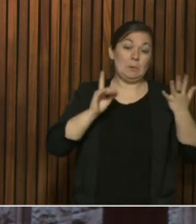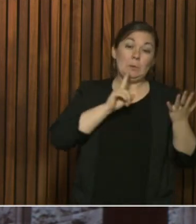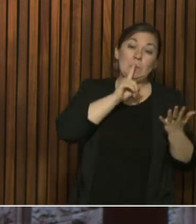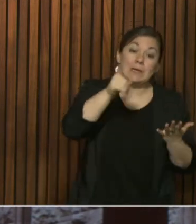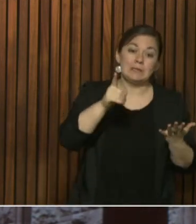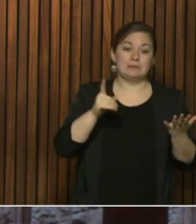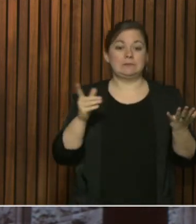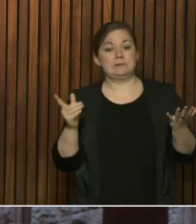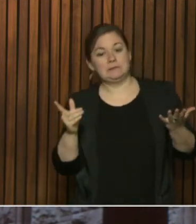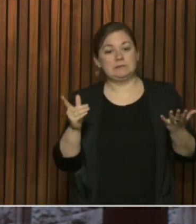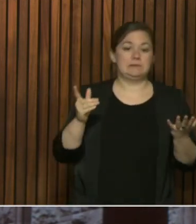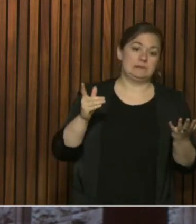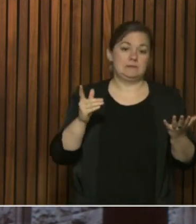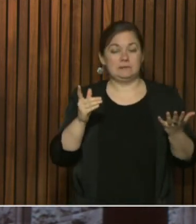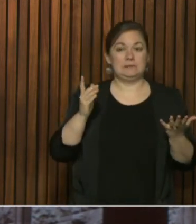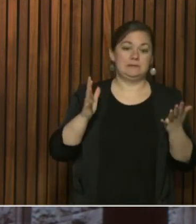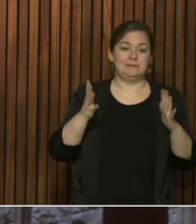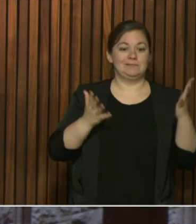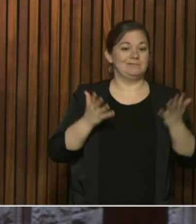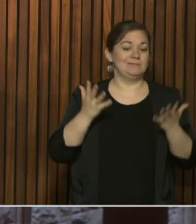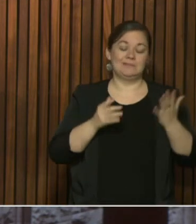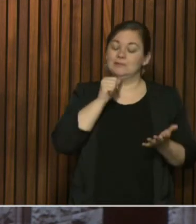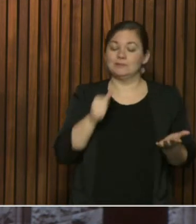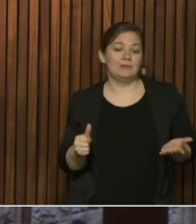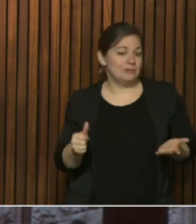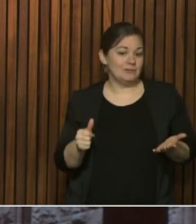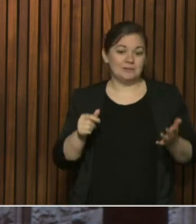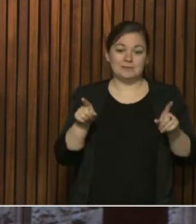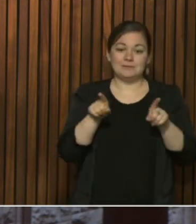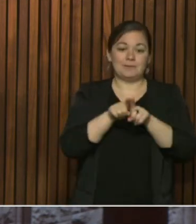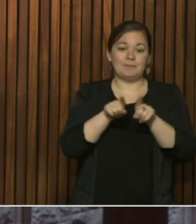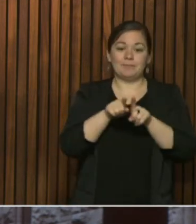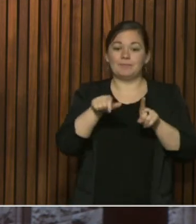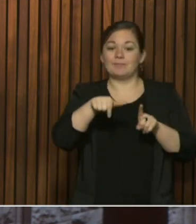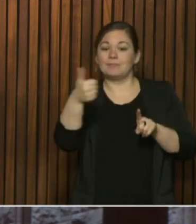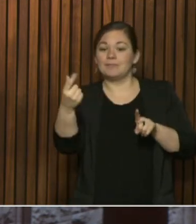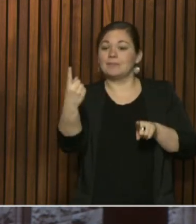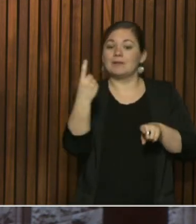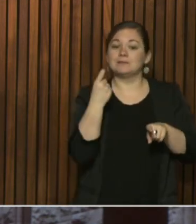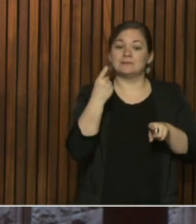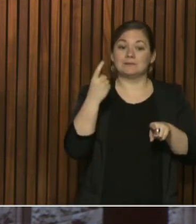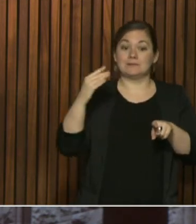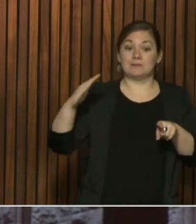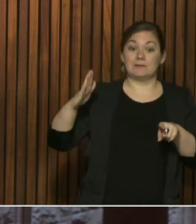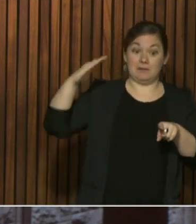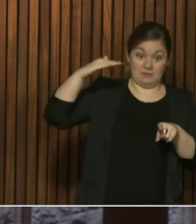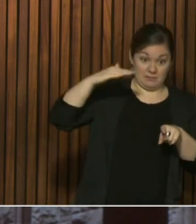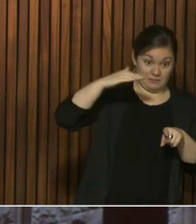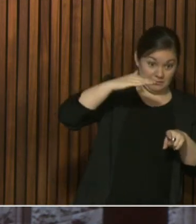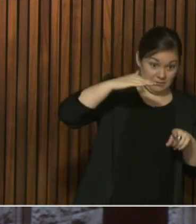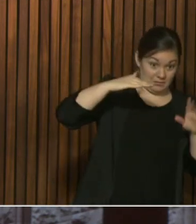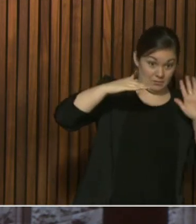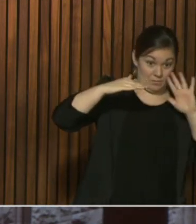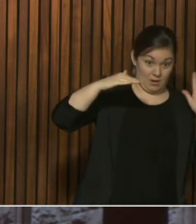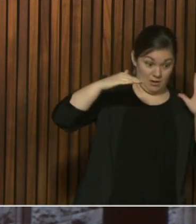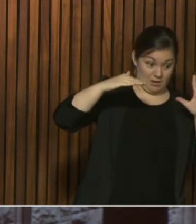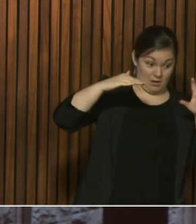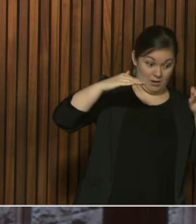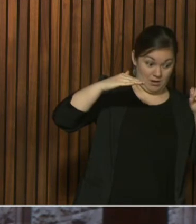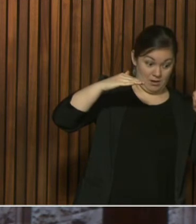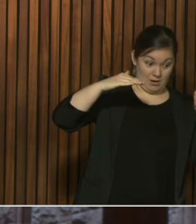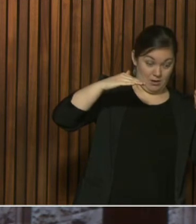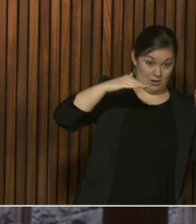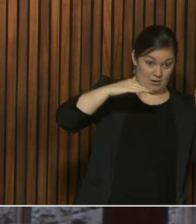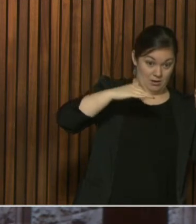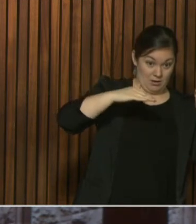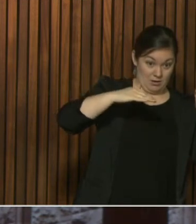so as the other reporter had asked about, with this now dropping down to 309, we haven't been below